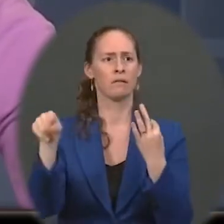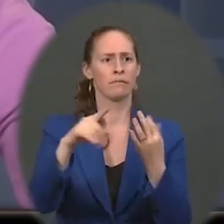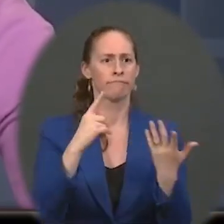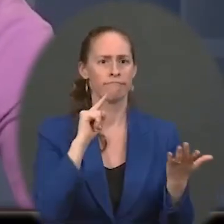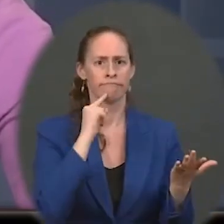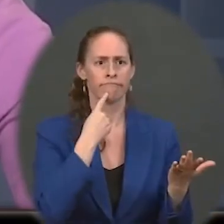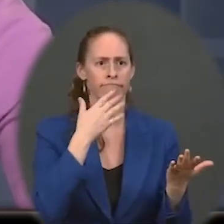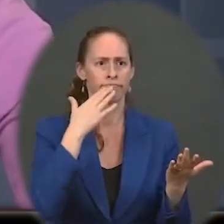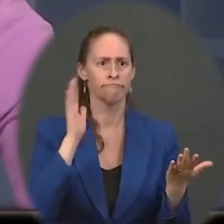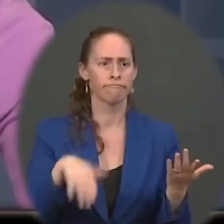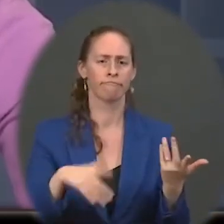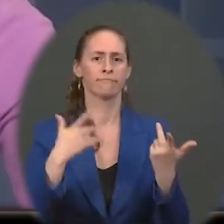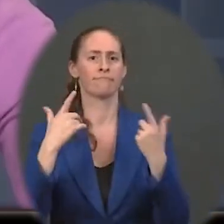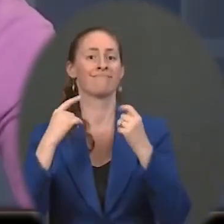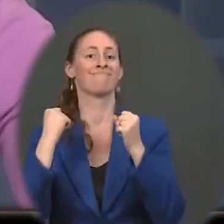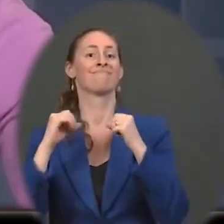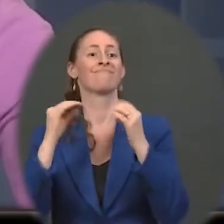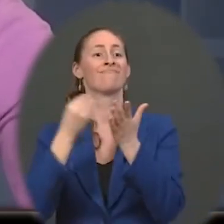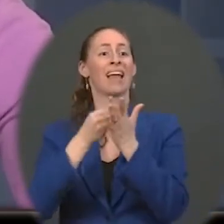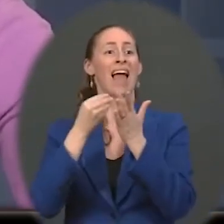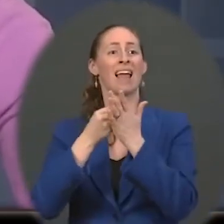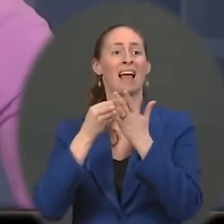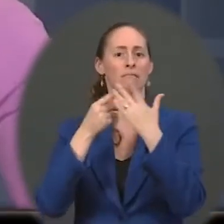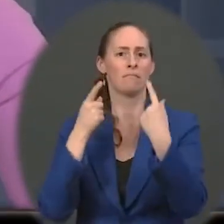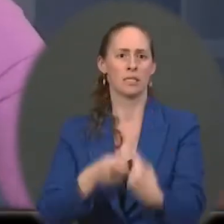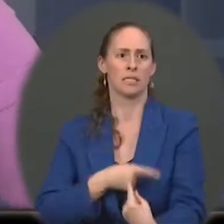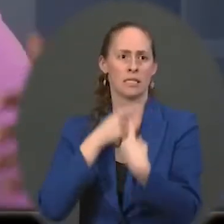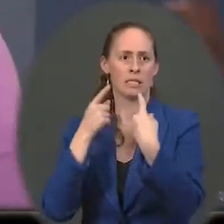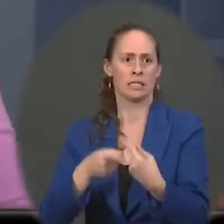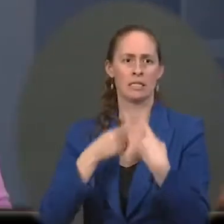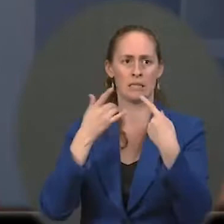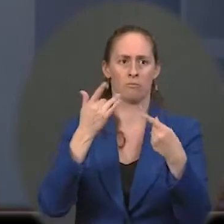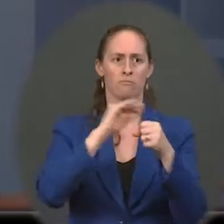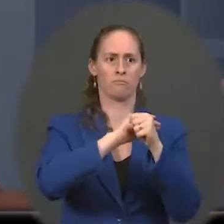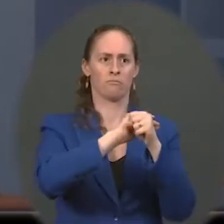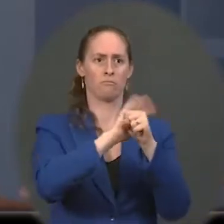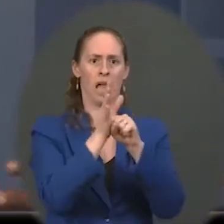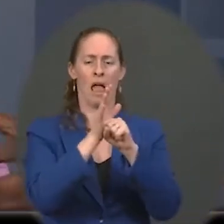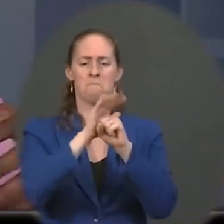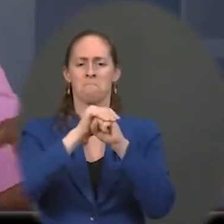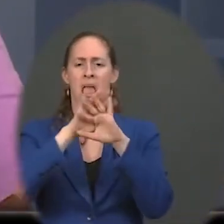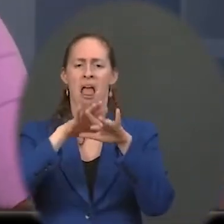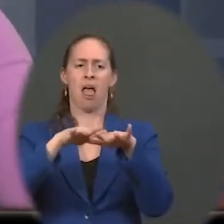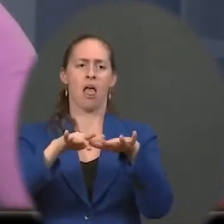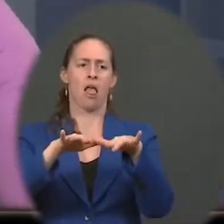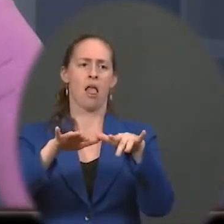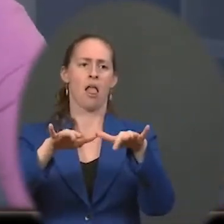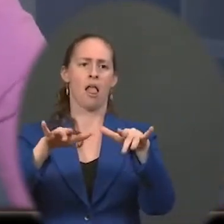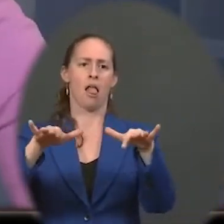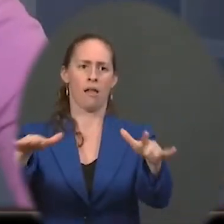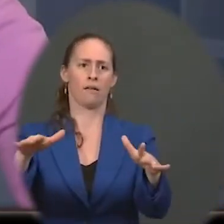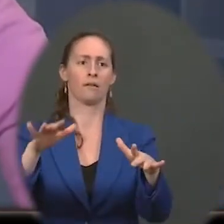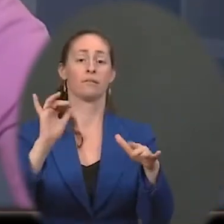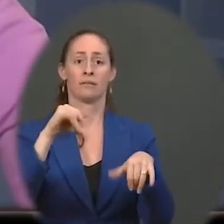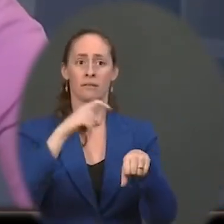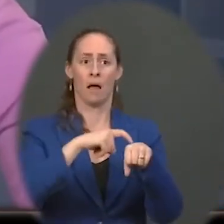ever before and a pandemic raging out of control. That was the holiday season under the McCarthy-Trump